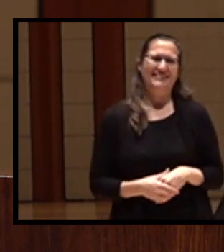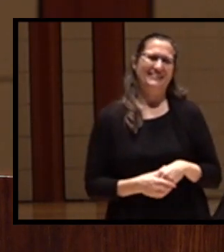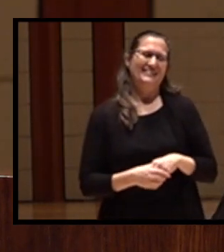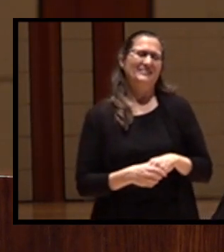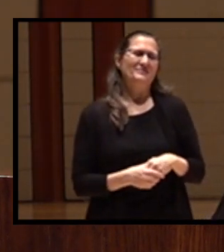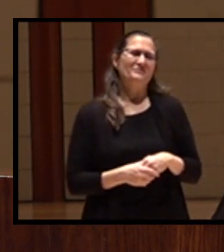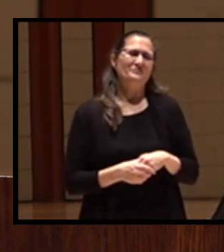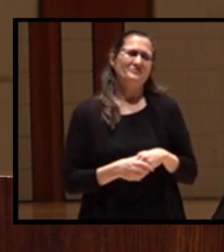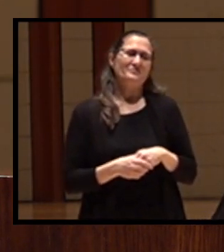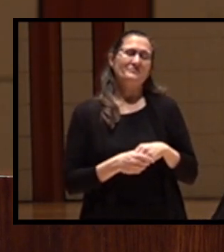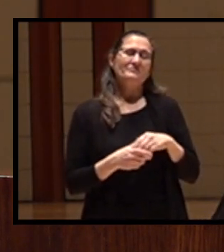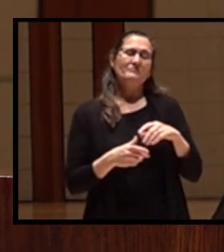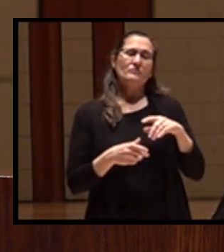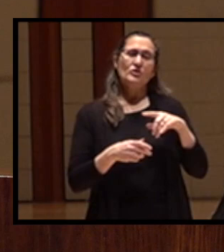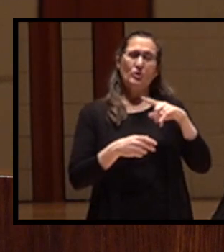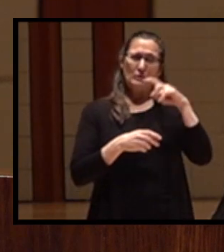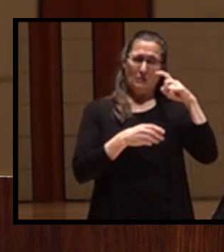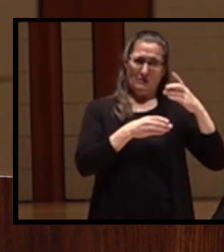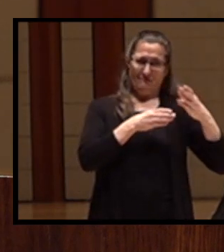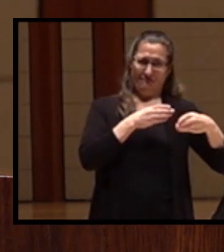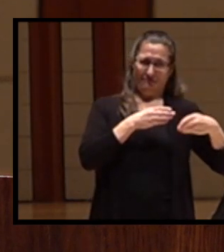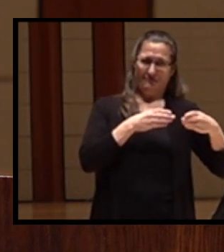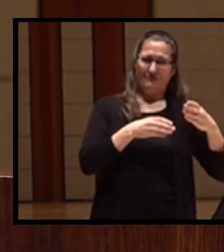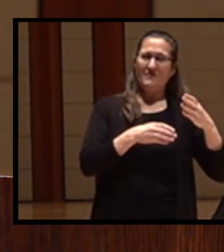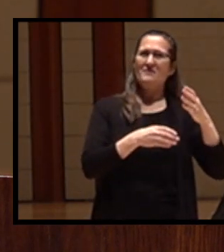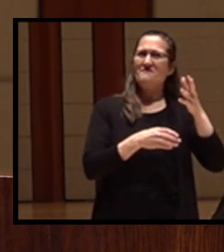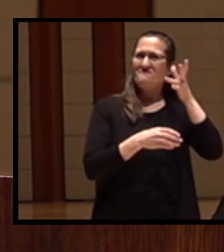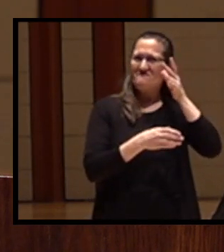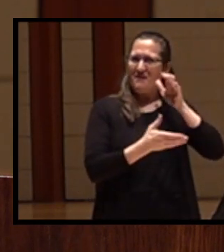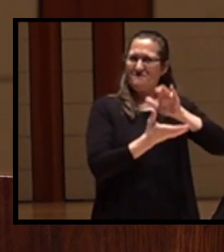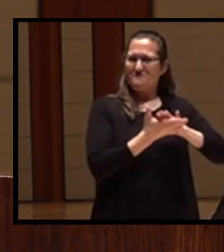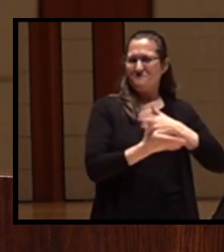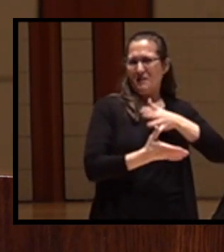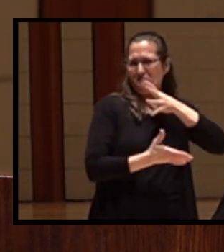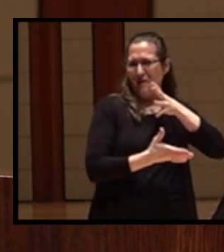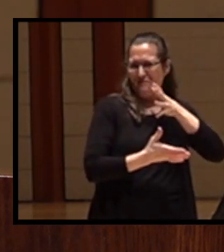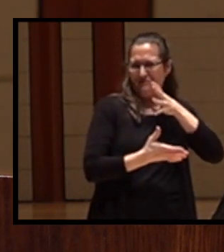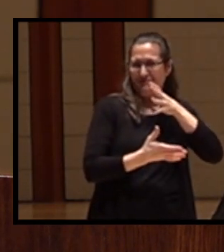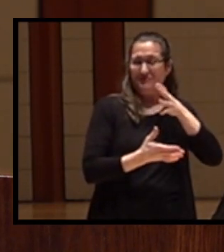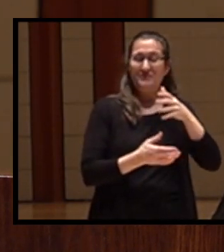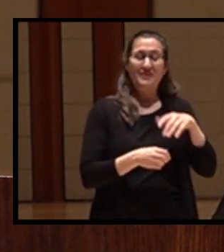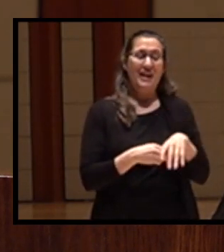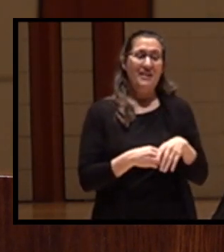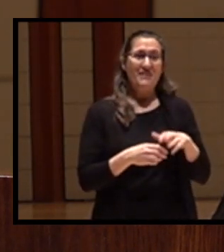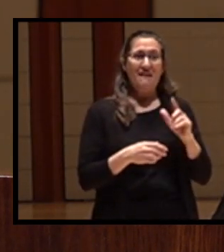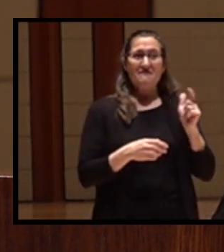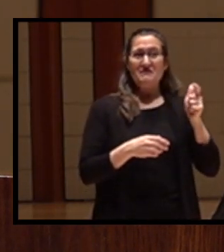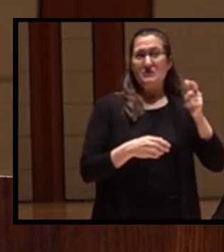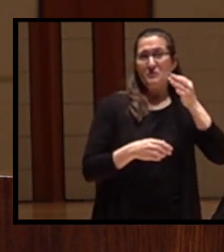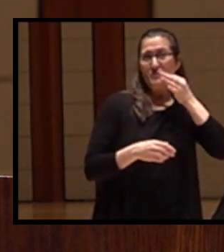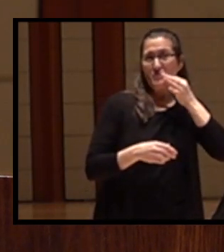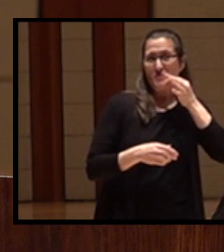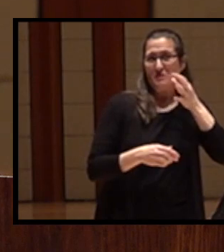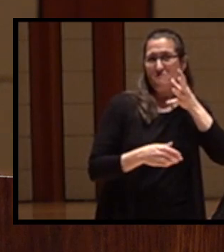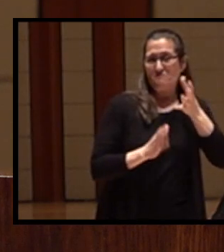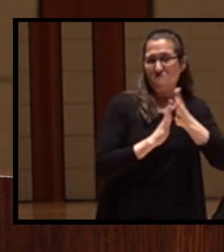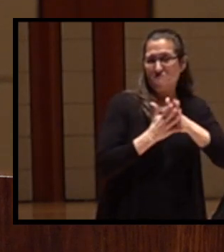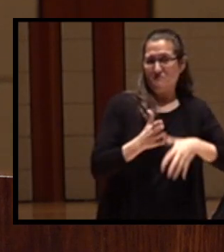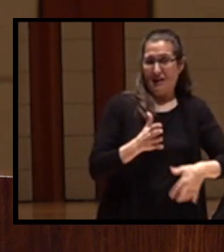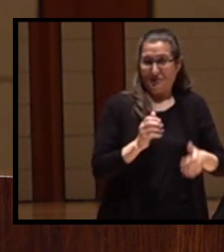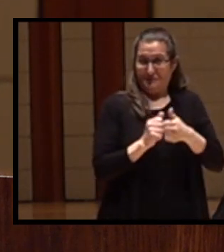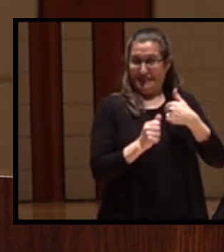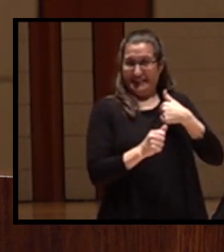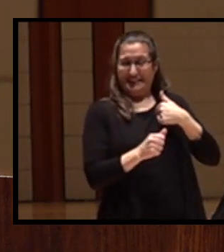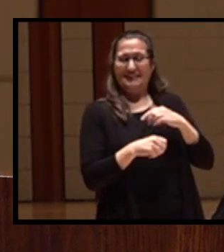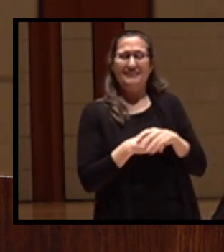At the end of that summer, my father married my mother, who was months away from being pregnant with me. He sold his machine